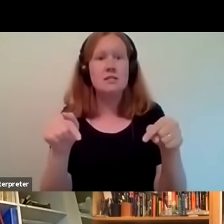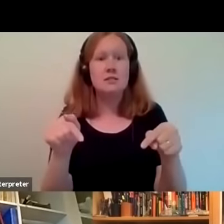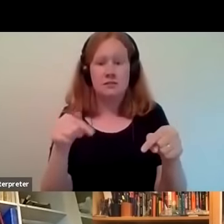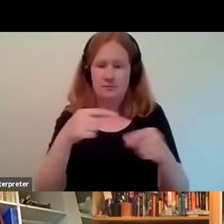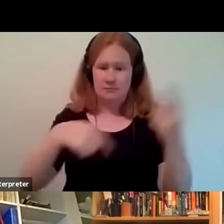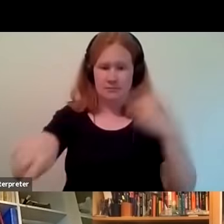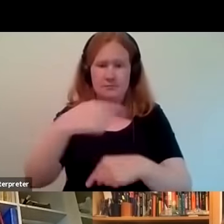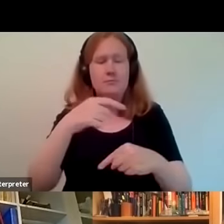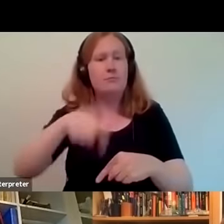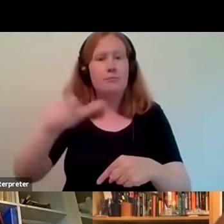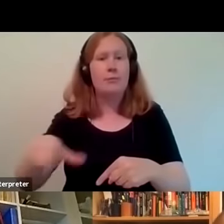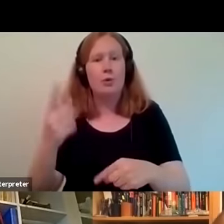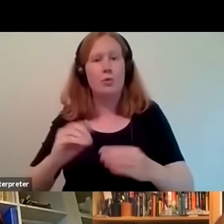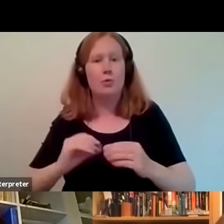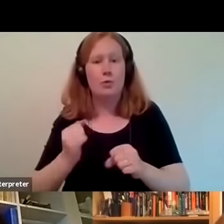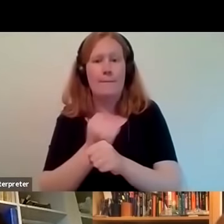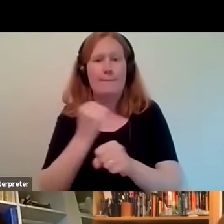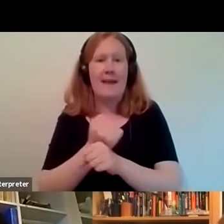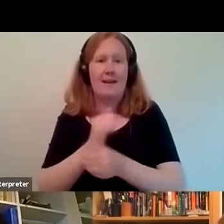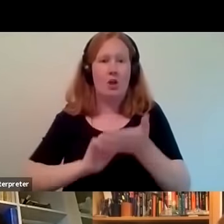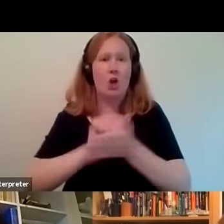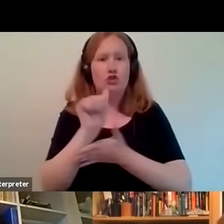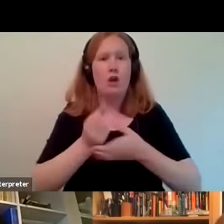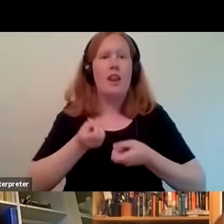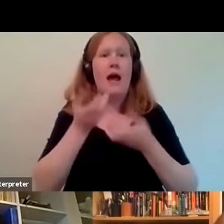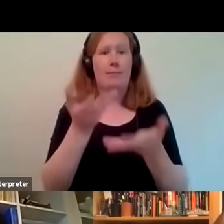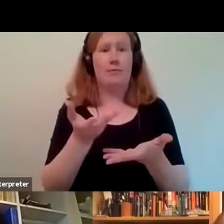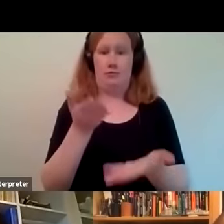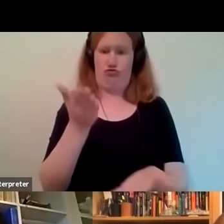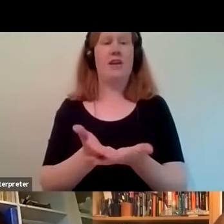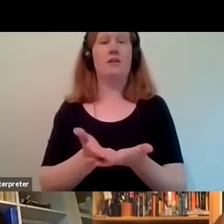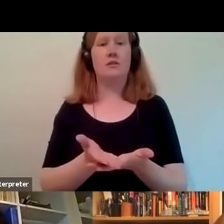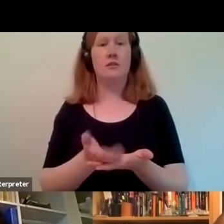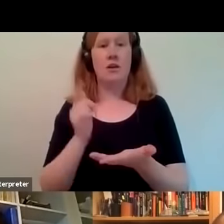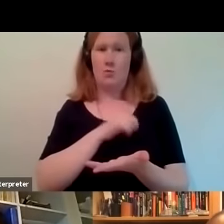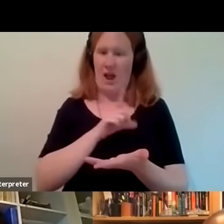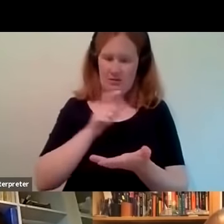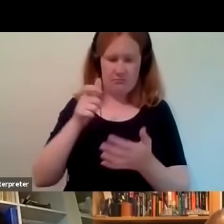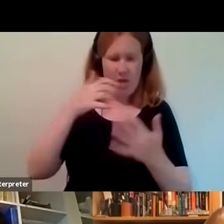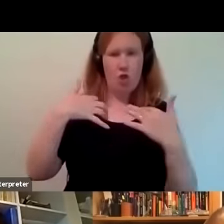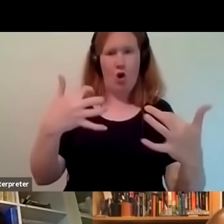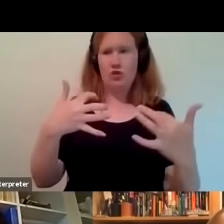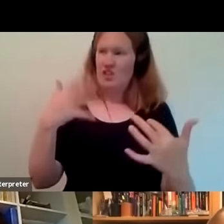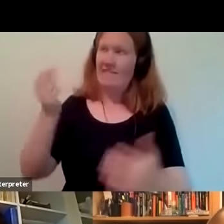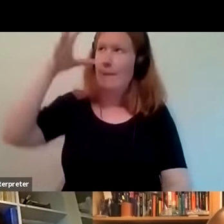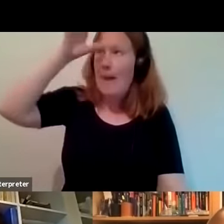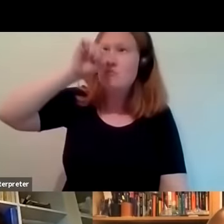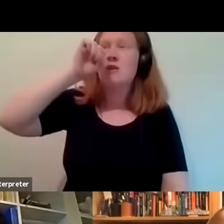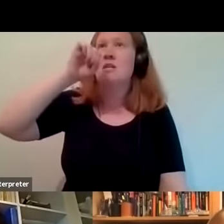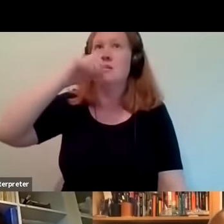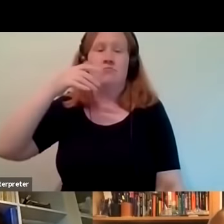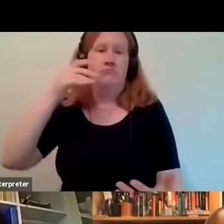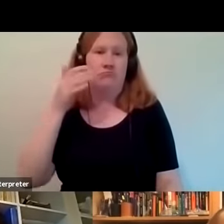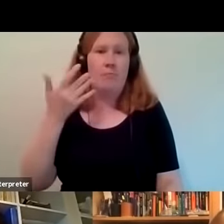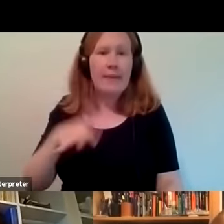make all of this cult these cultural outputs um real they attend they all have memories and perhaps